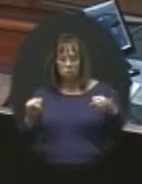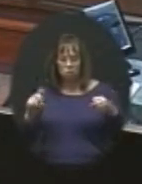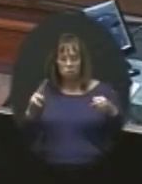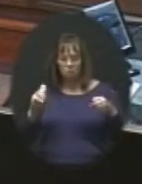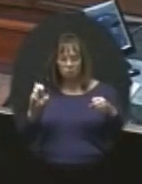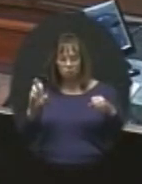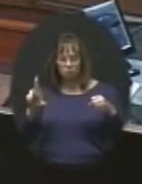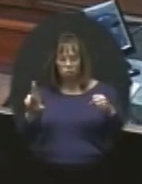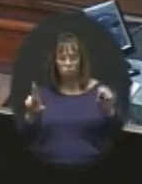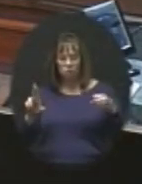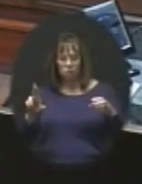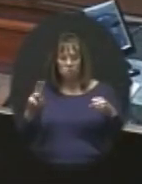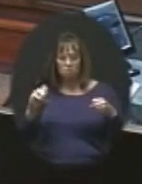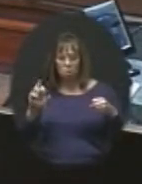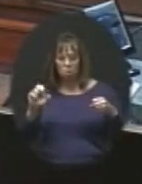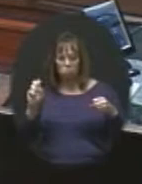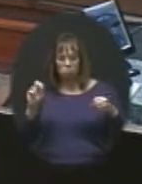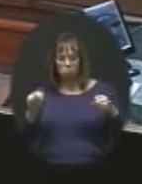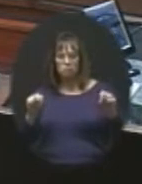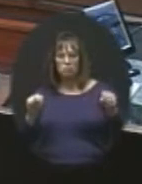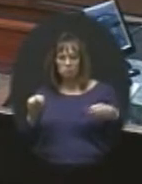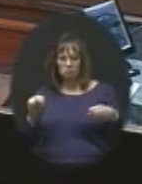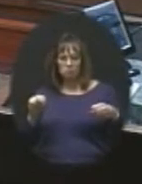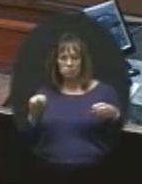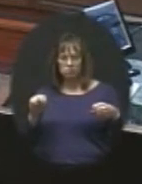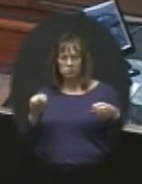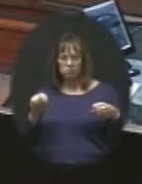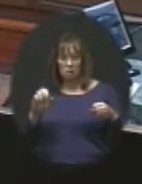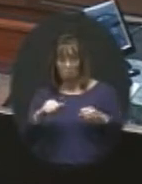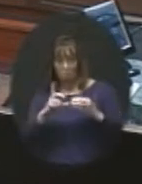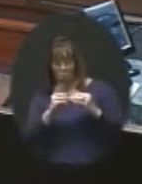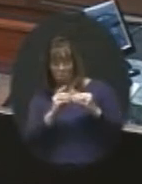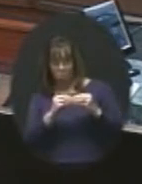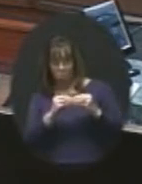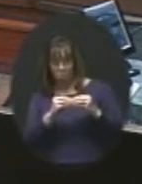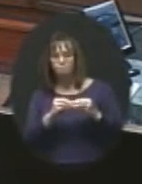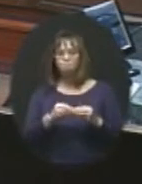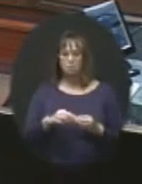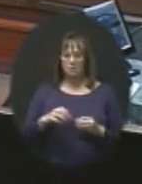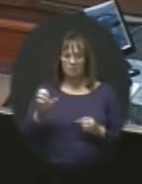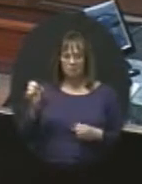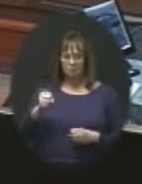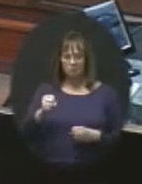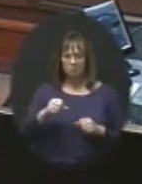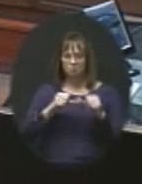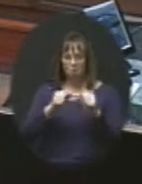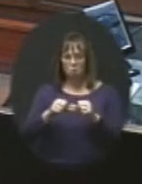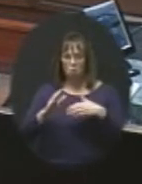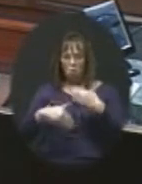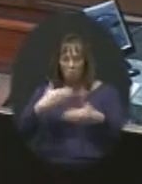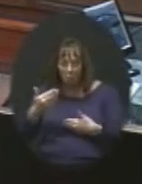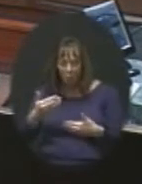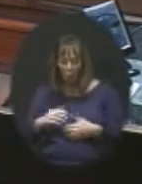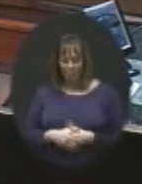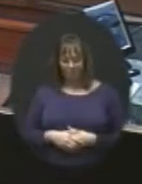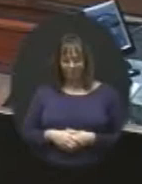Mrs. Felter? Yes. Mrs. Martin? Yes. Can we get one more in? Yeah. All right. We are on a roll.